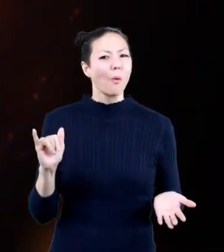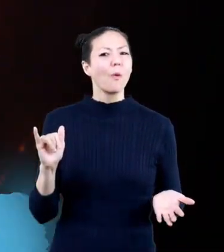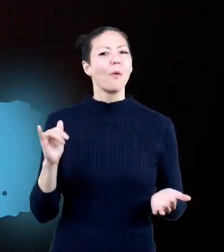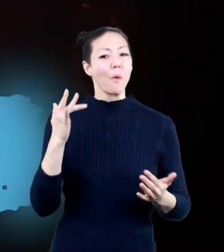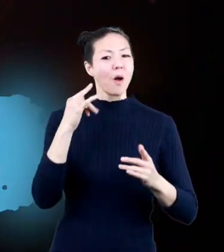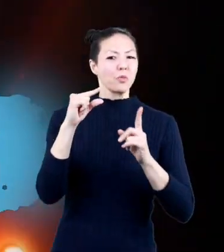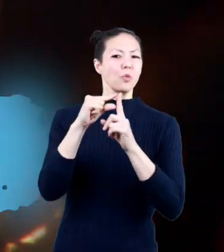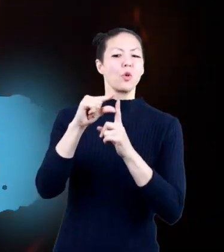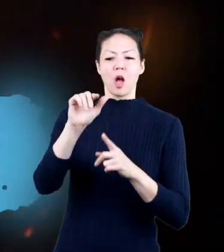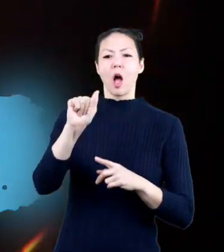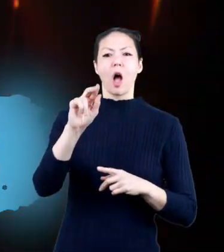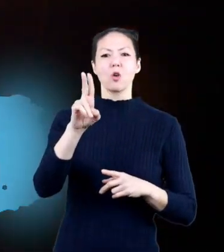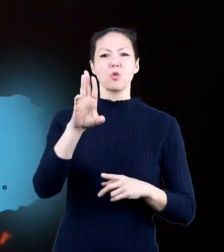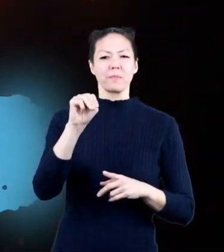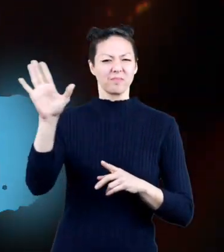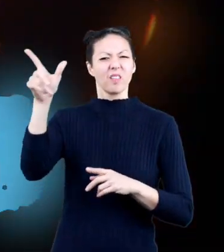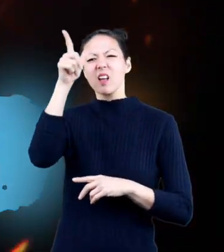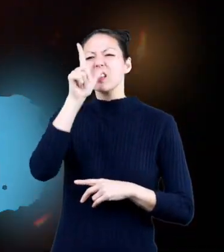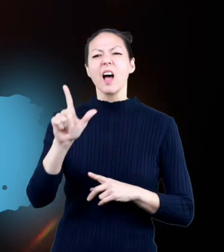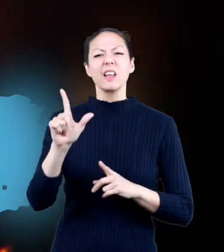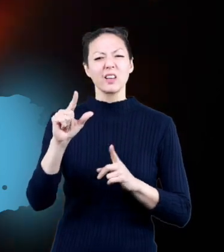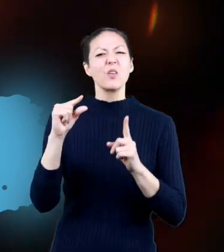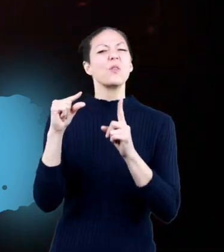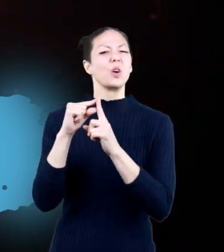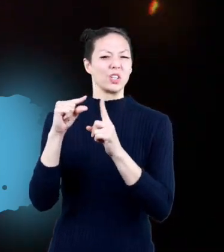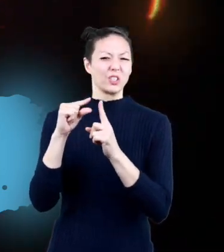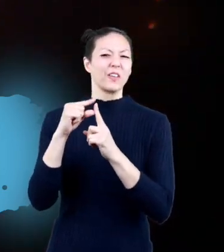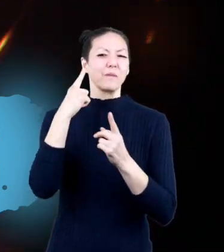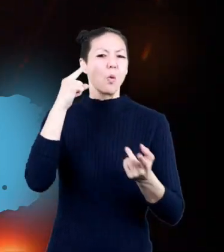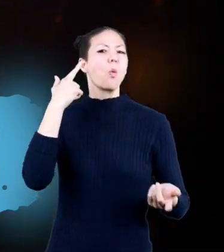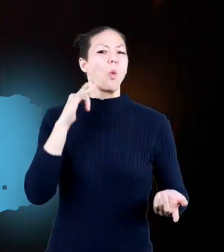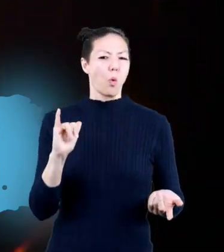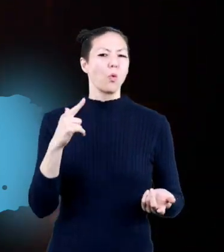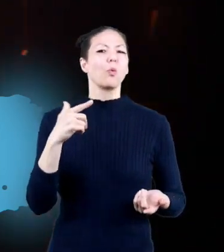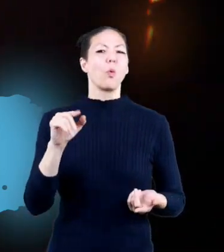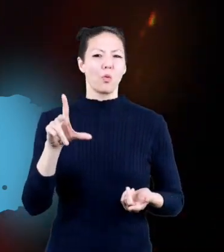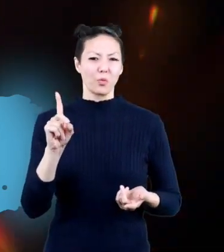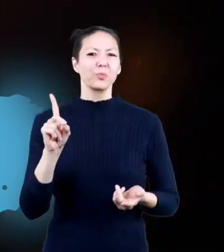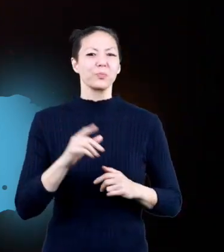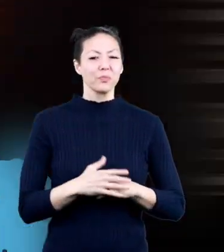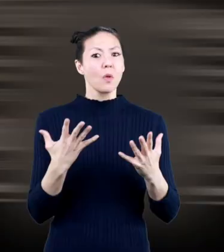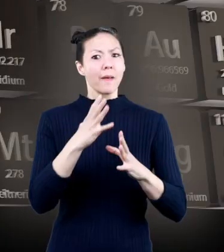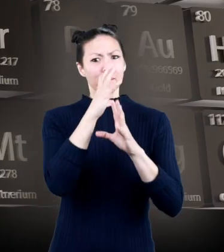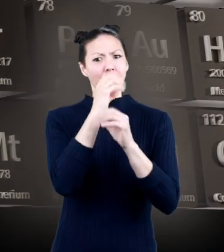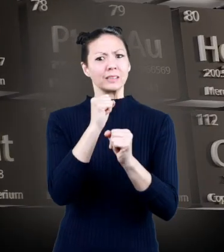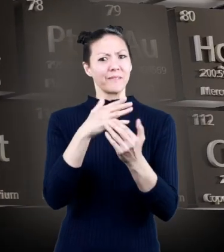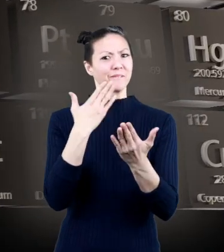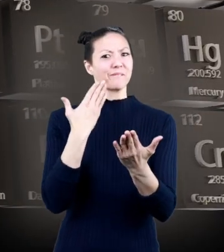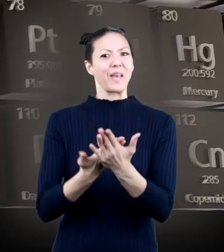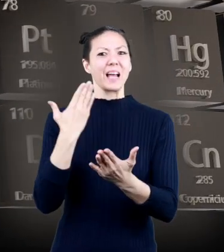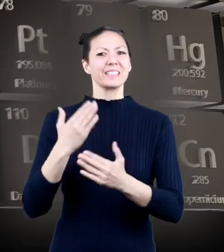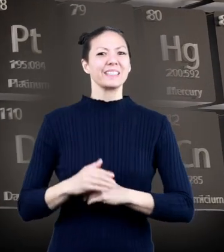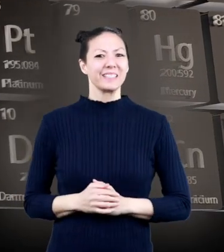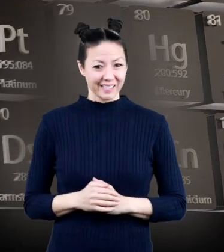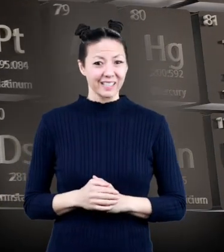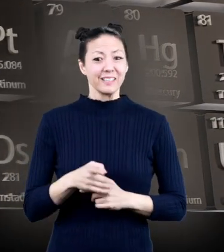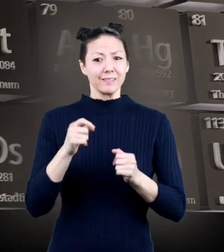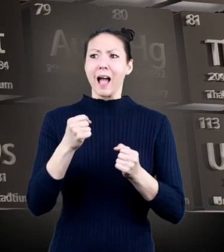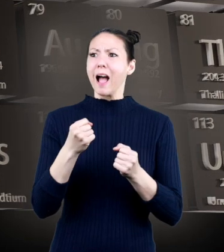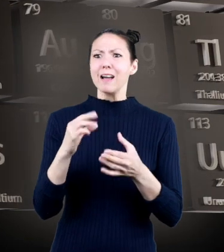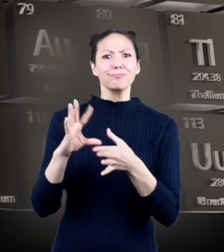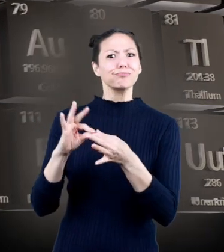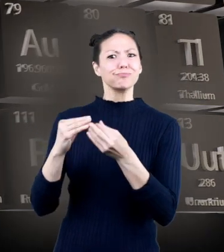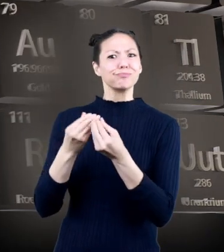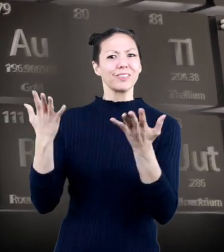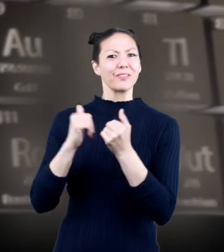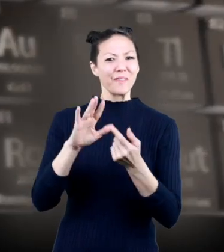because it comes from the word arum which is the latin word for gold want to know a fascinating fact you